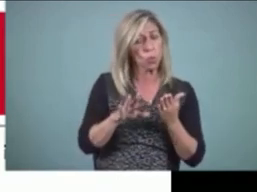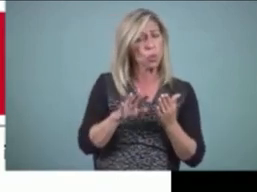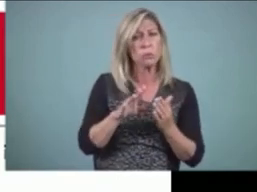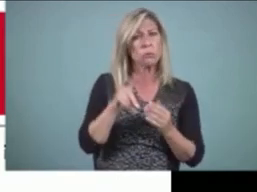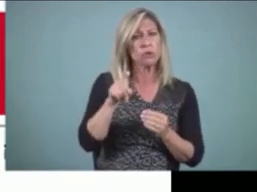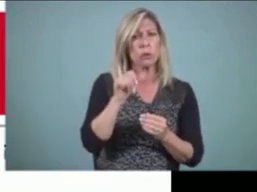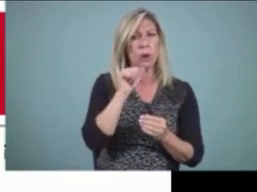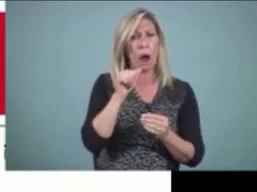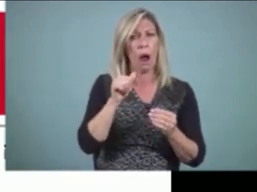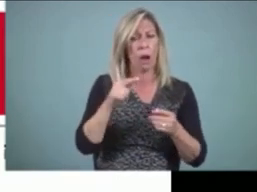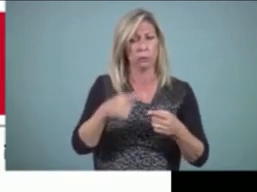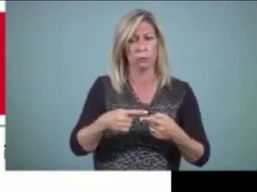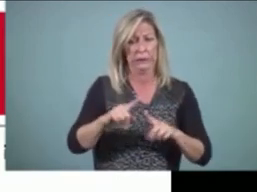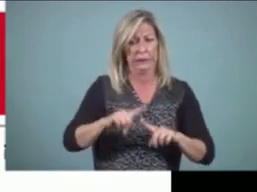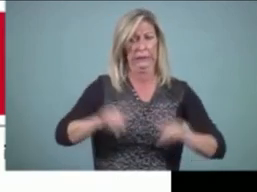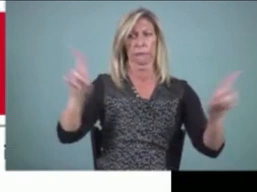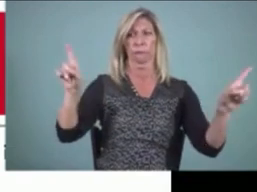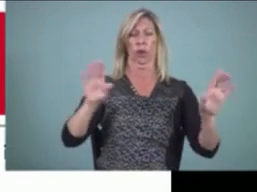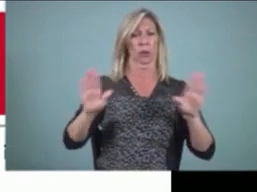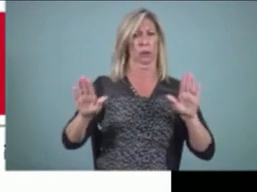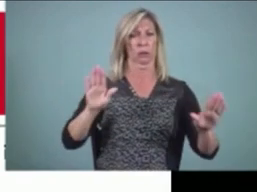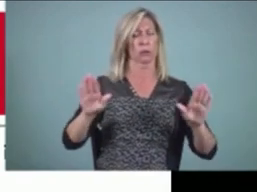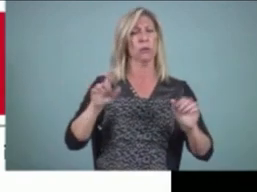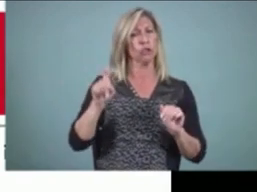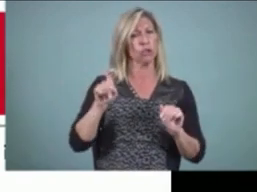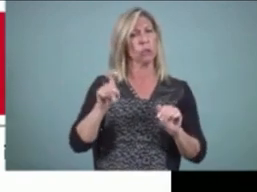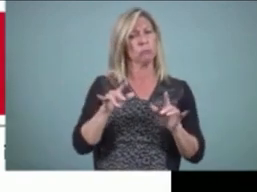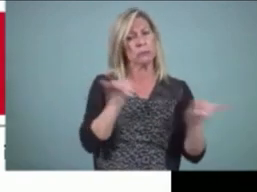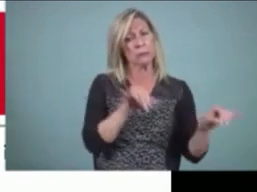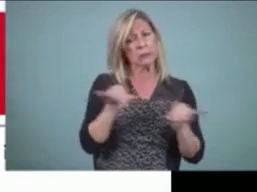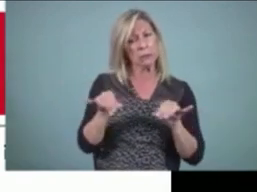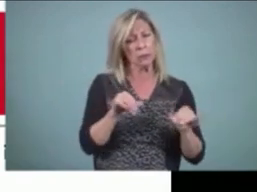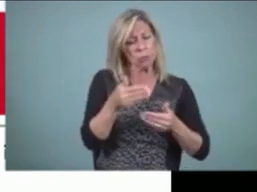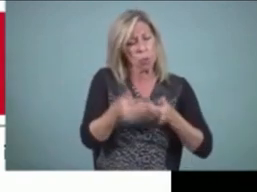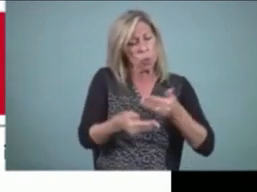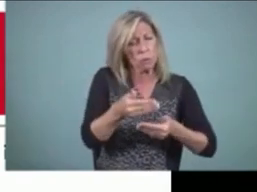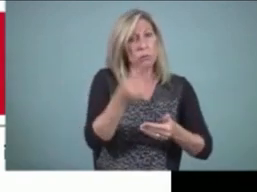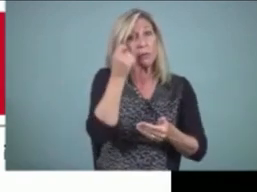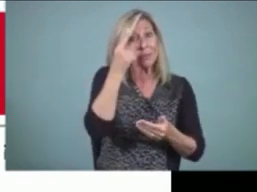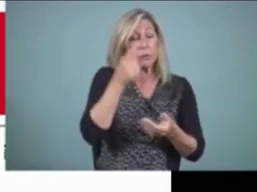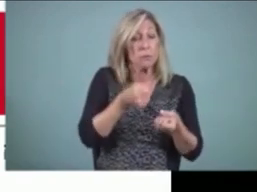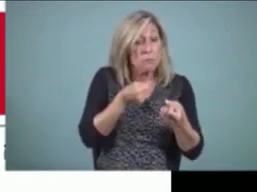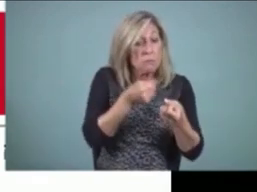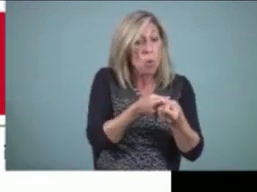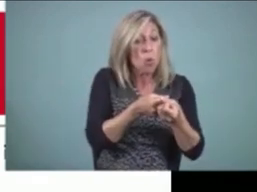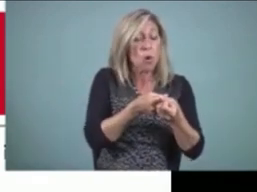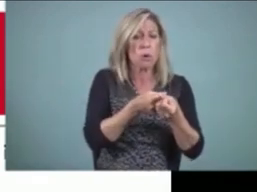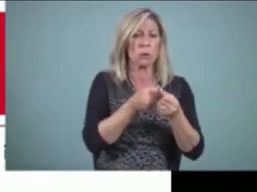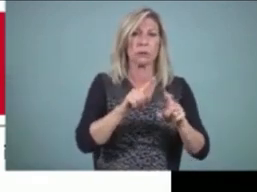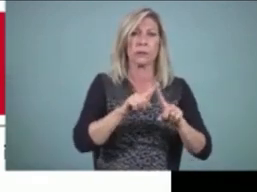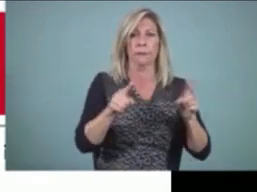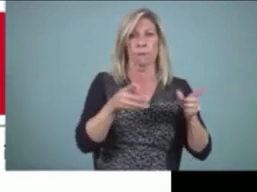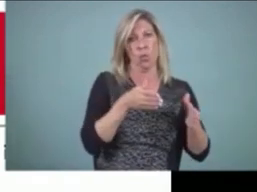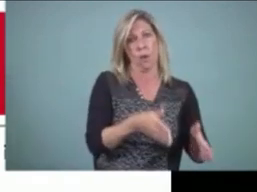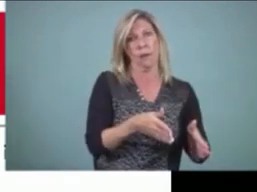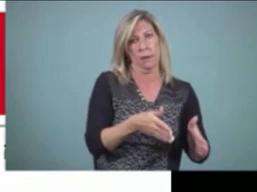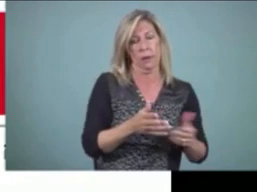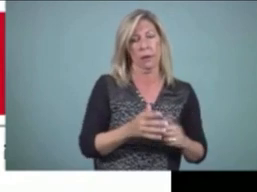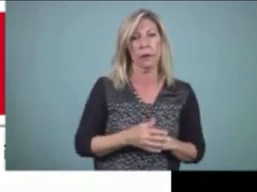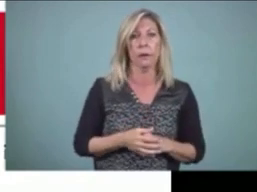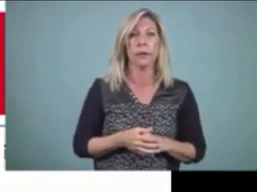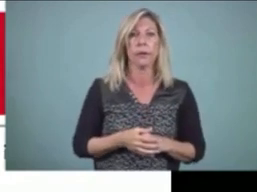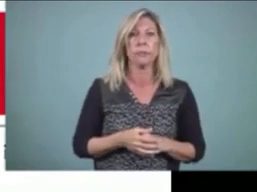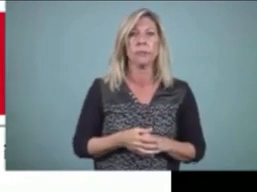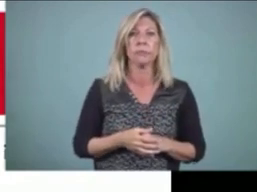process is the same, but we need to support them perhaps more or in a differentiated way. We're going to look at